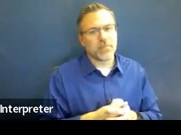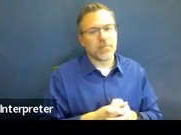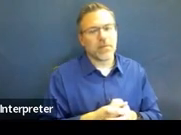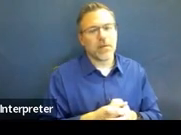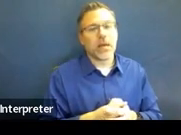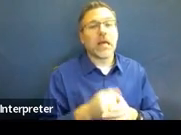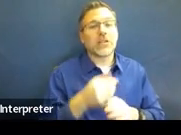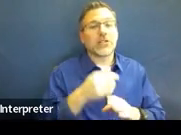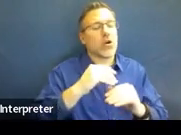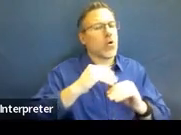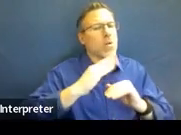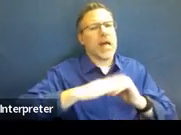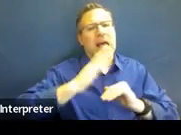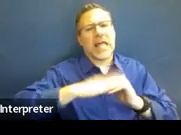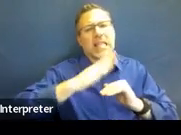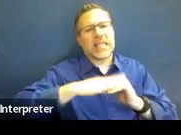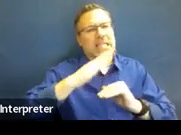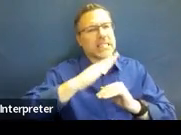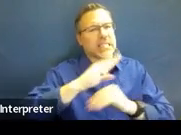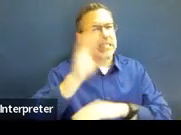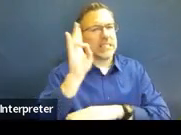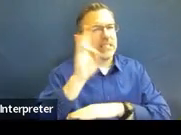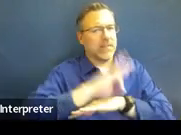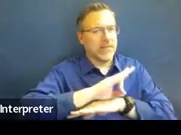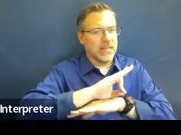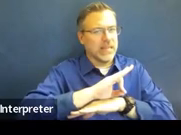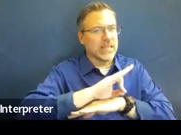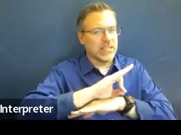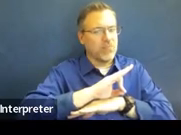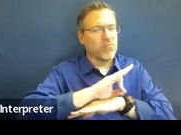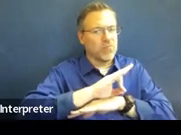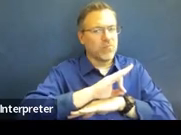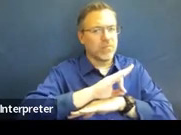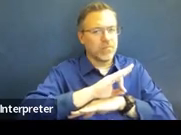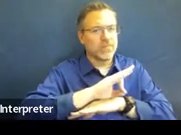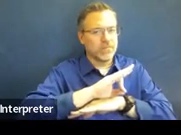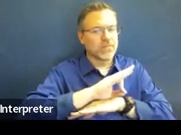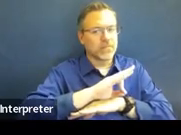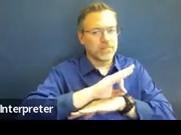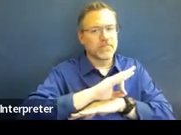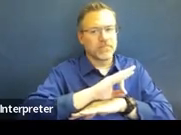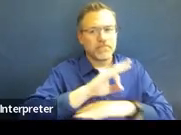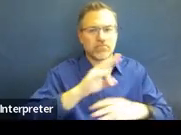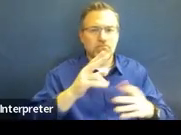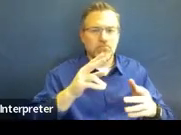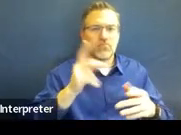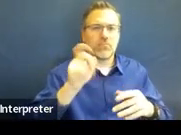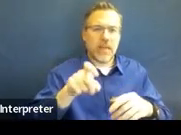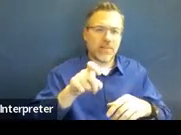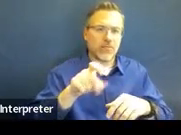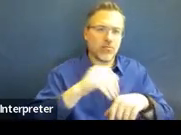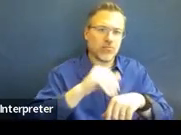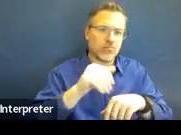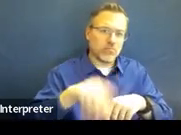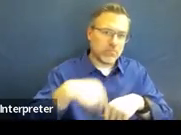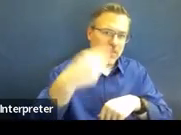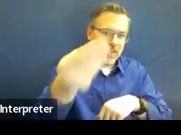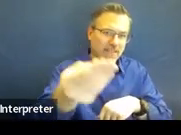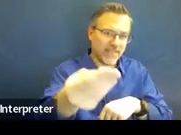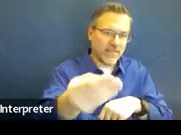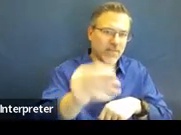seven days prior to the date upon which they'll be receiving services, you need to give them this. They need to be given this notice.